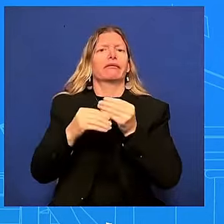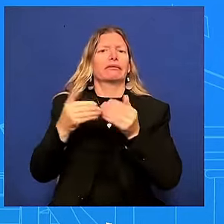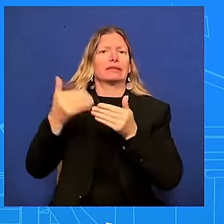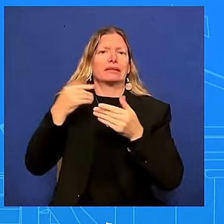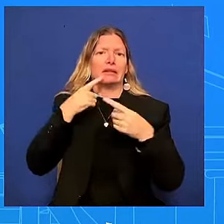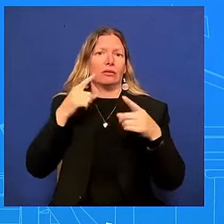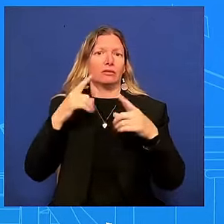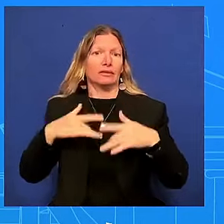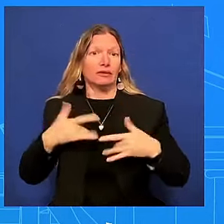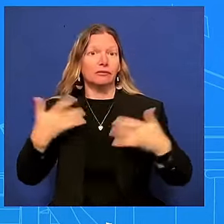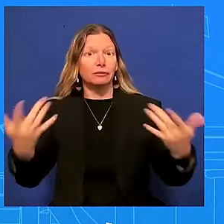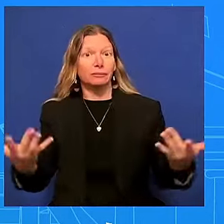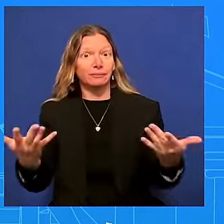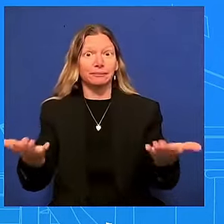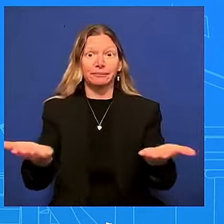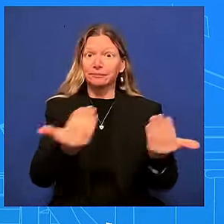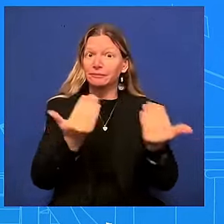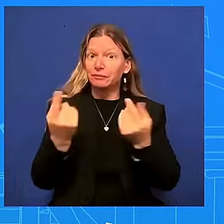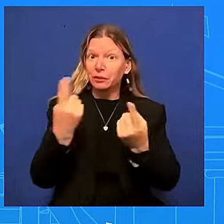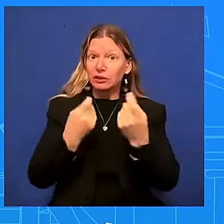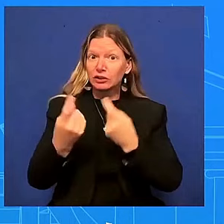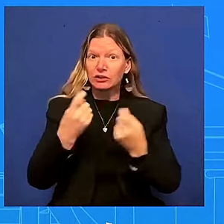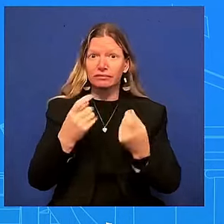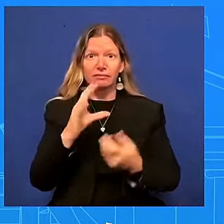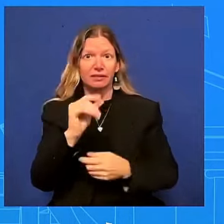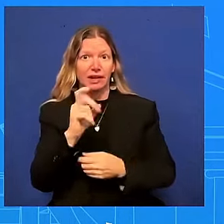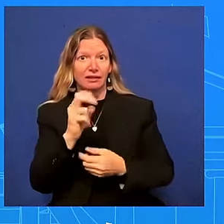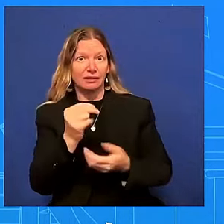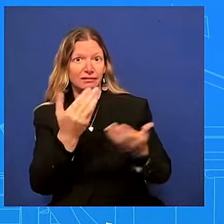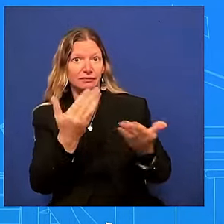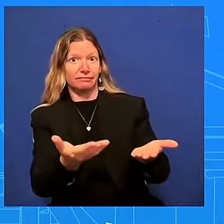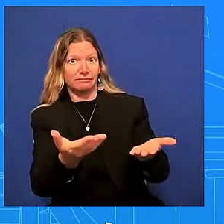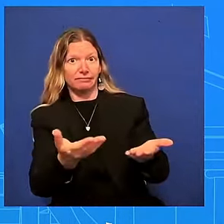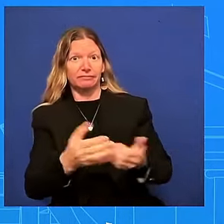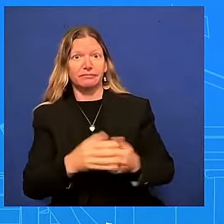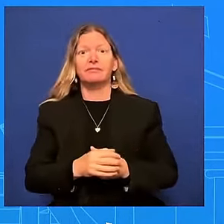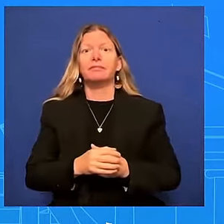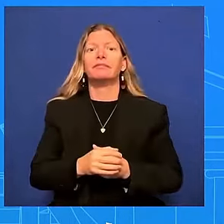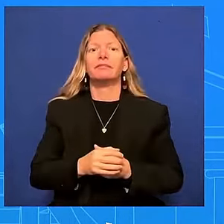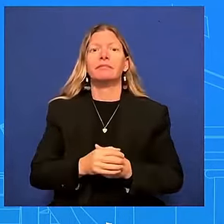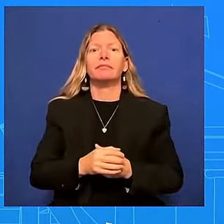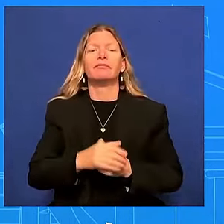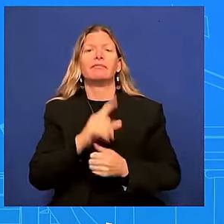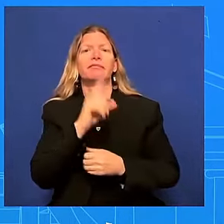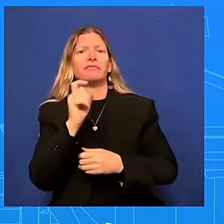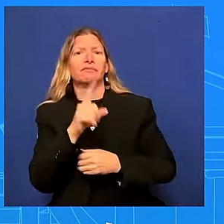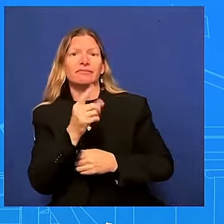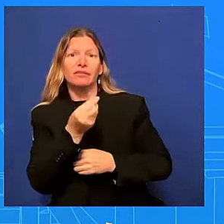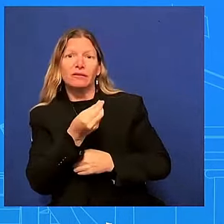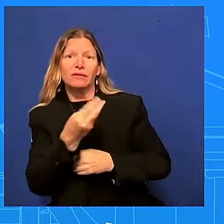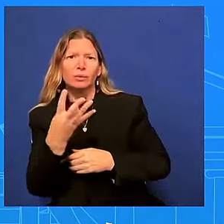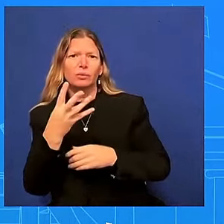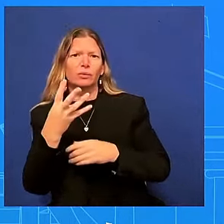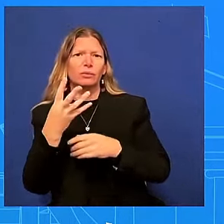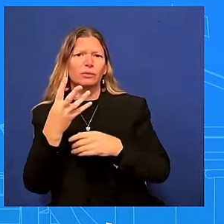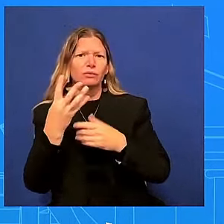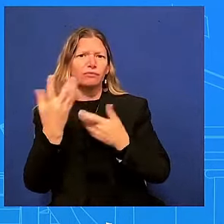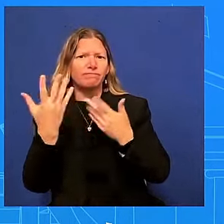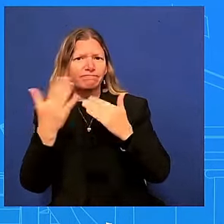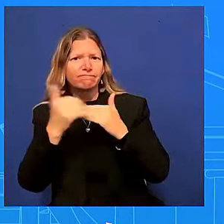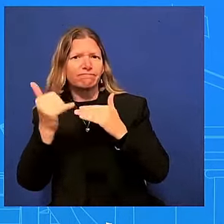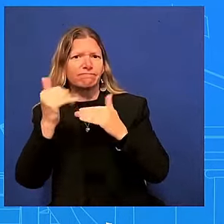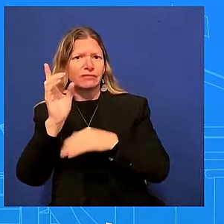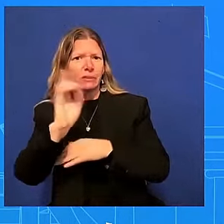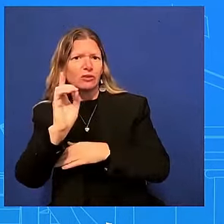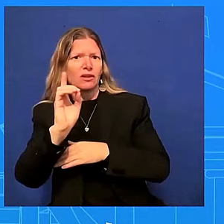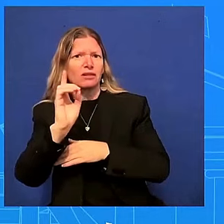from democrats including members of congress uh for the president to step aside for the 2024 election because he's not capable of serving another four years